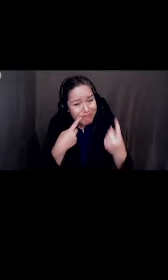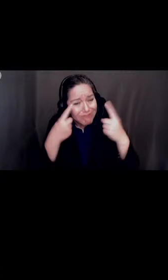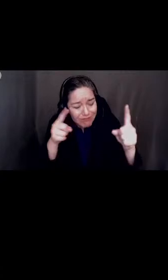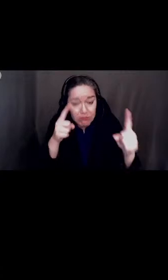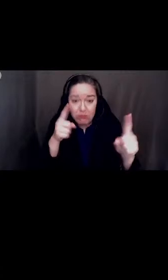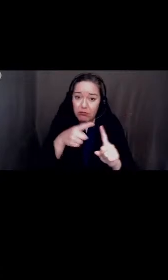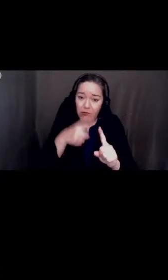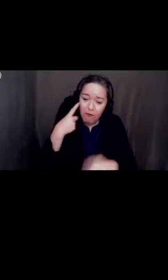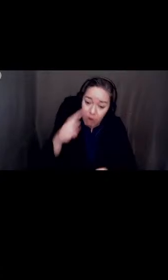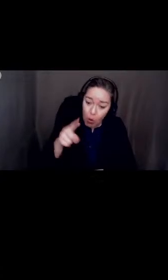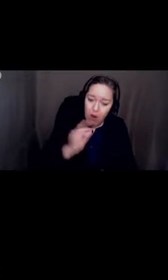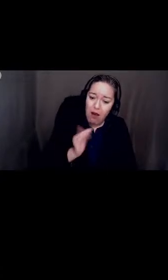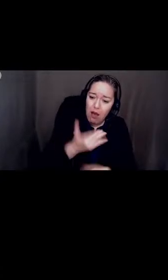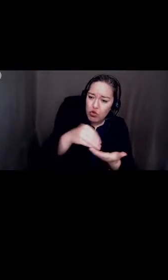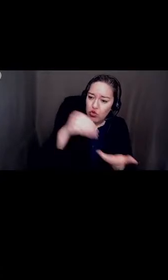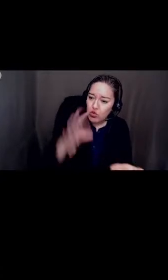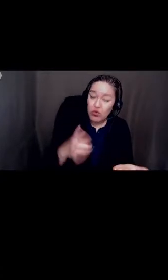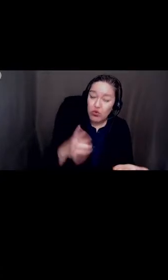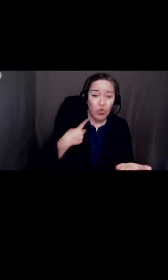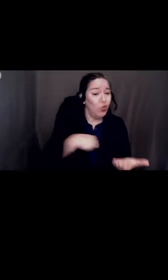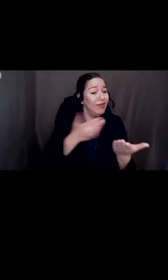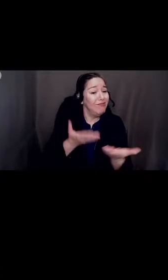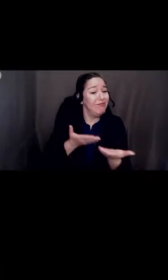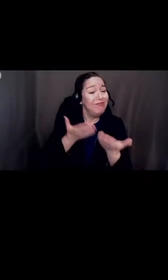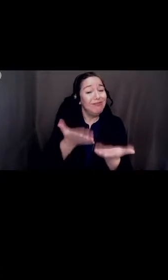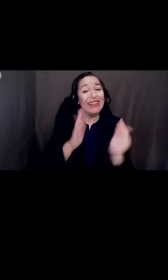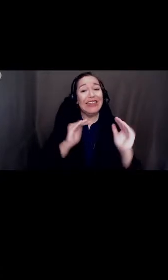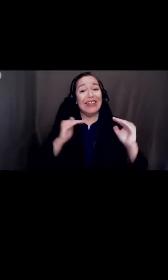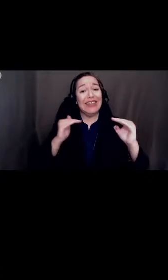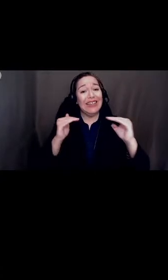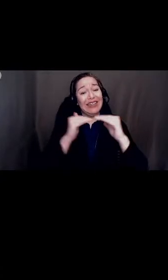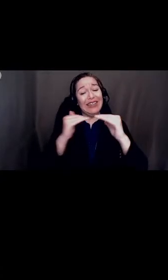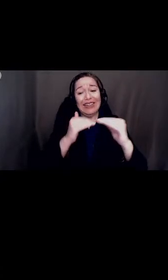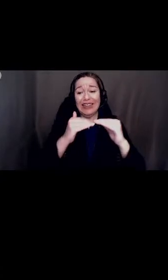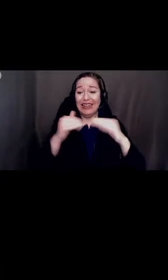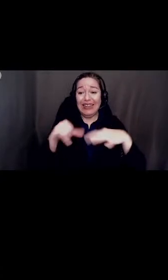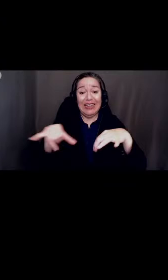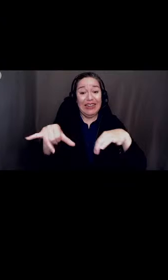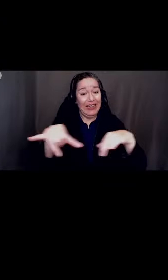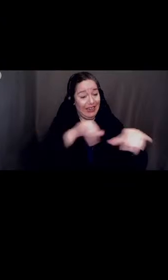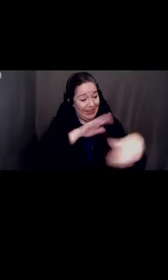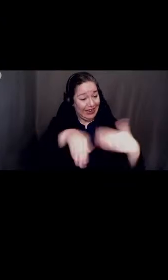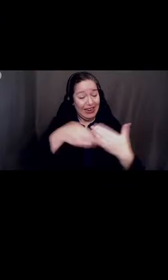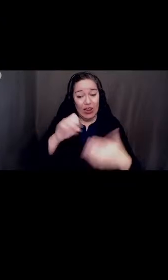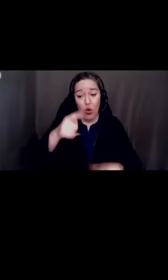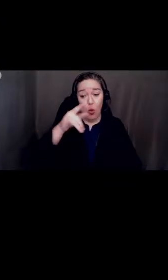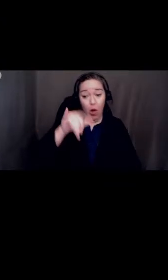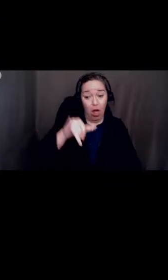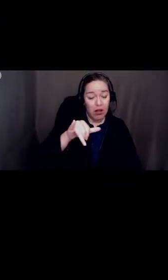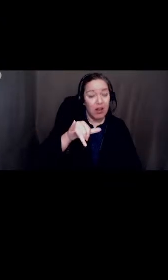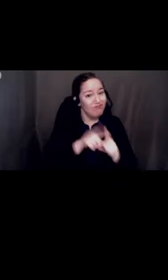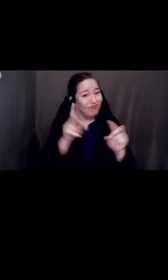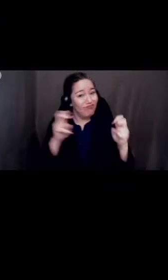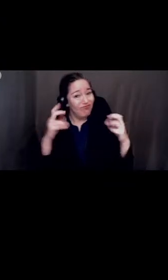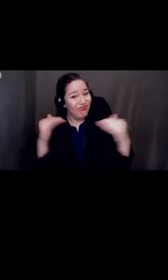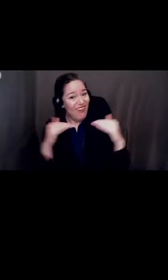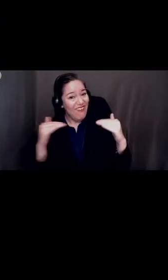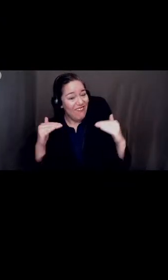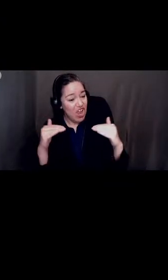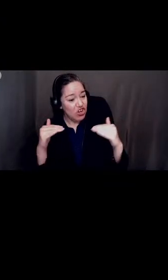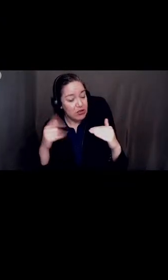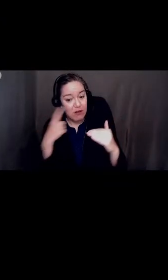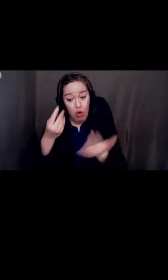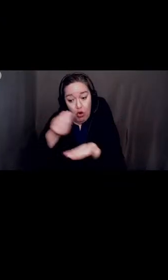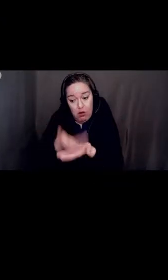equality as fairness in the allocation of resources is a contributing factor